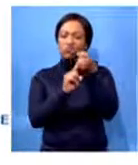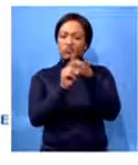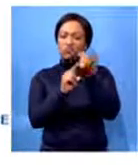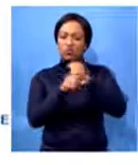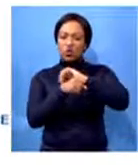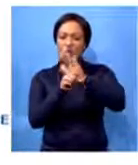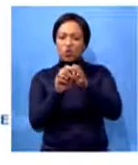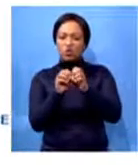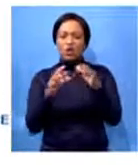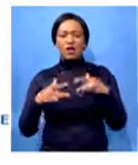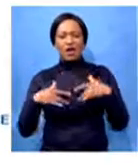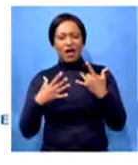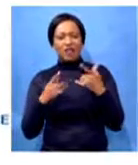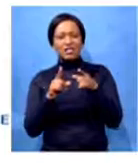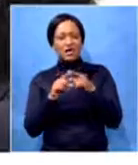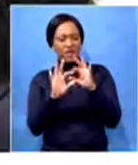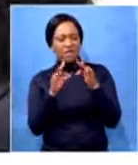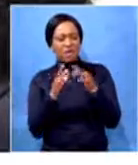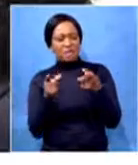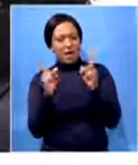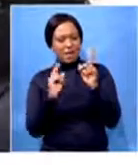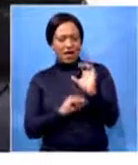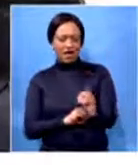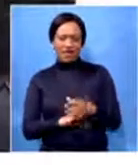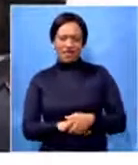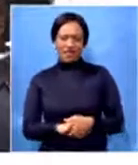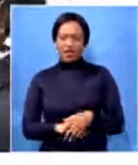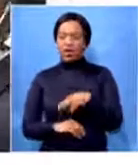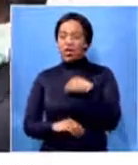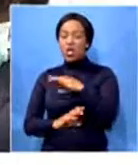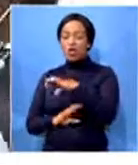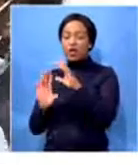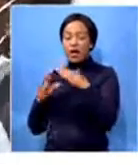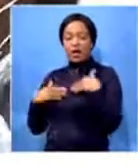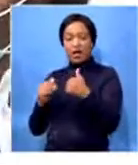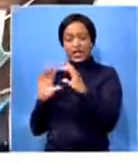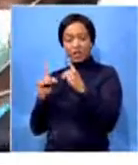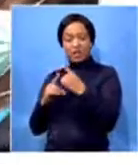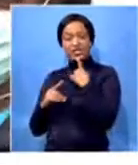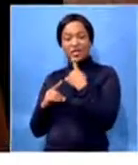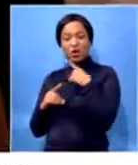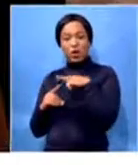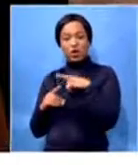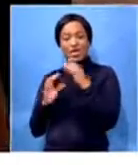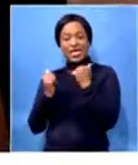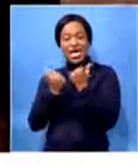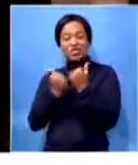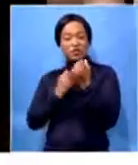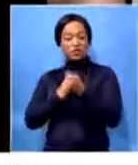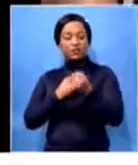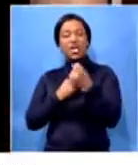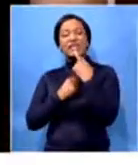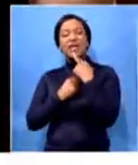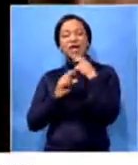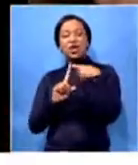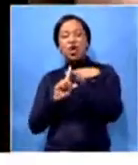their lives and those of their families in danger. The Provincial Health Department says the recruiting agency, the Red Cross Society,